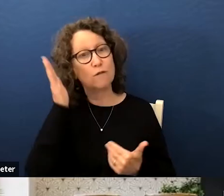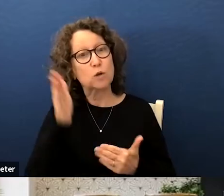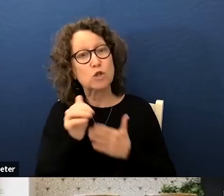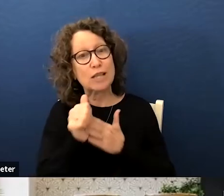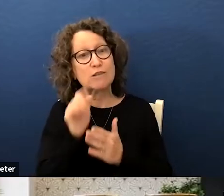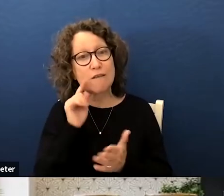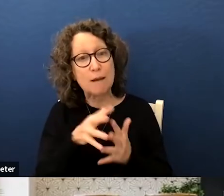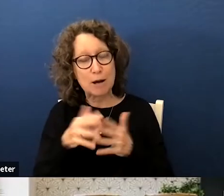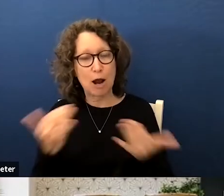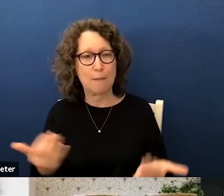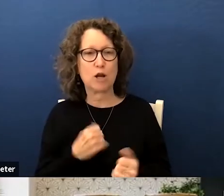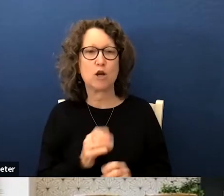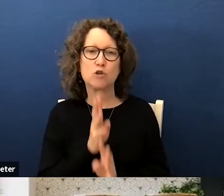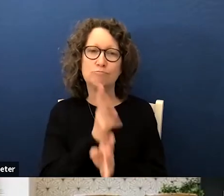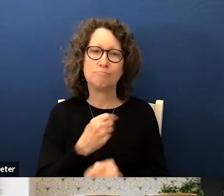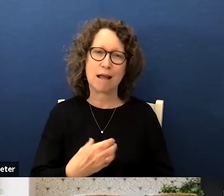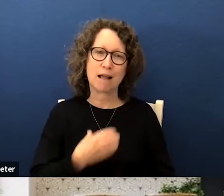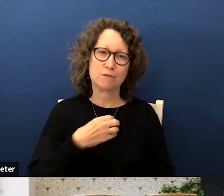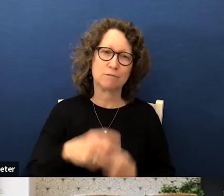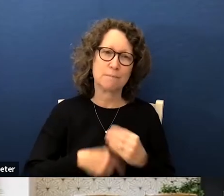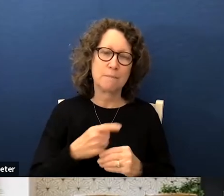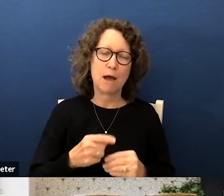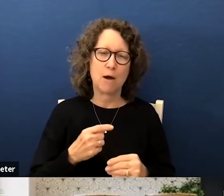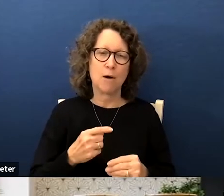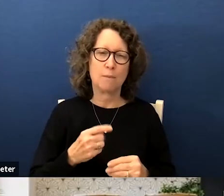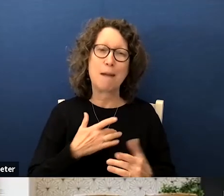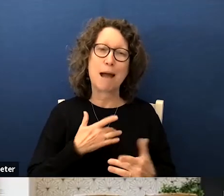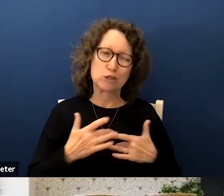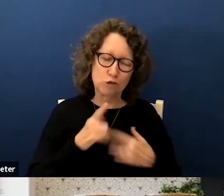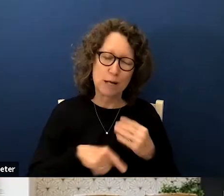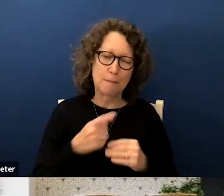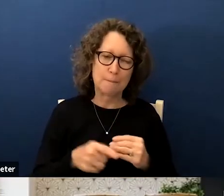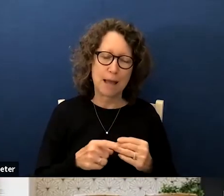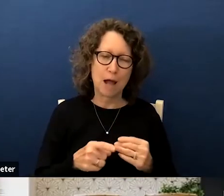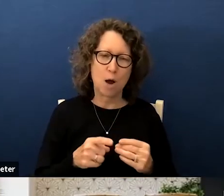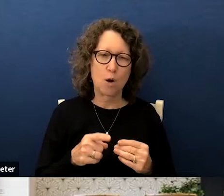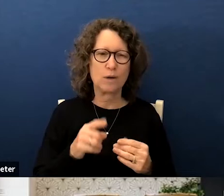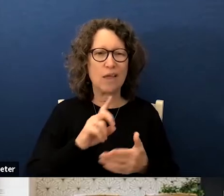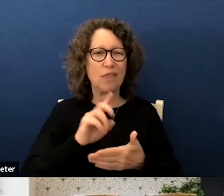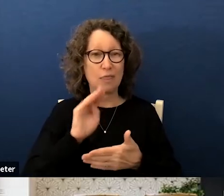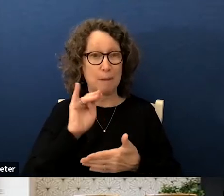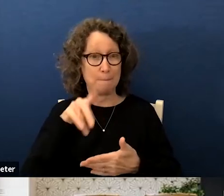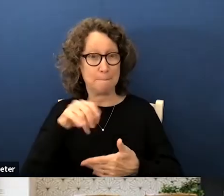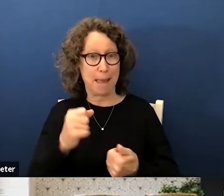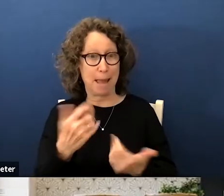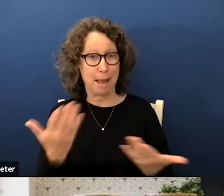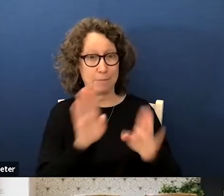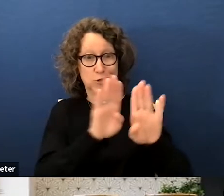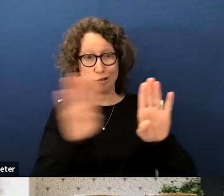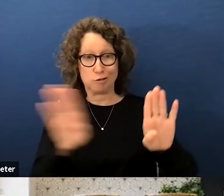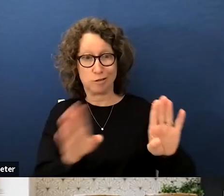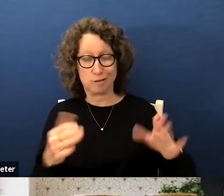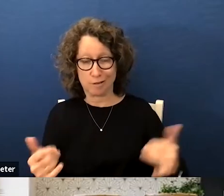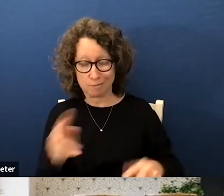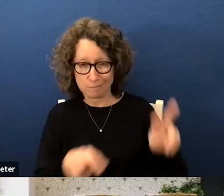i'm here today to voice my concern in regarding the redistricting maps currently being considered by the board as presently constructed